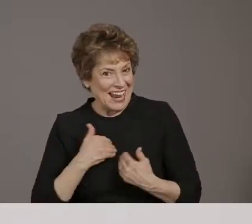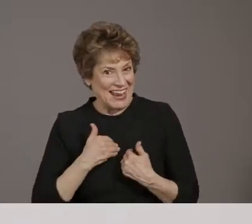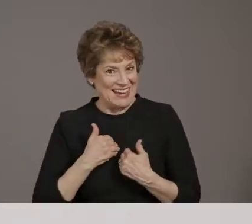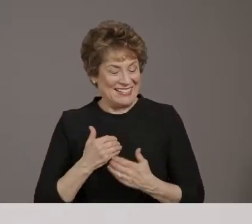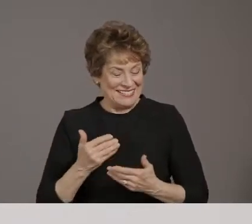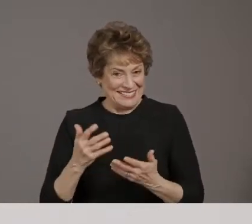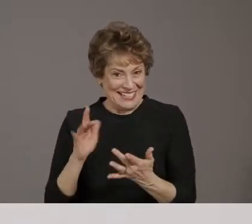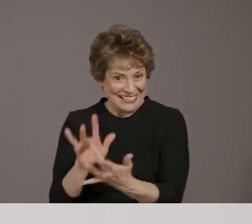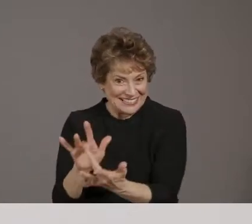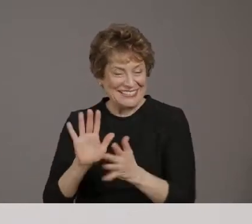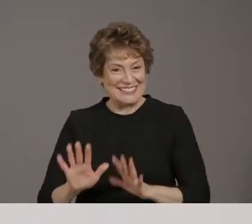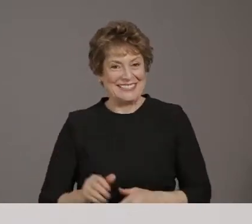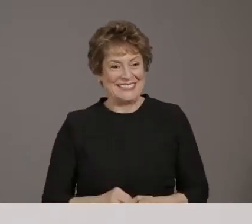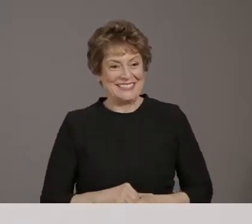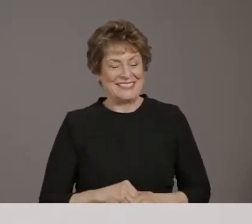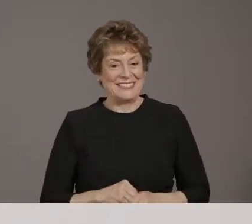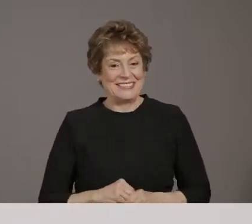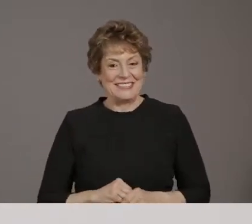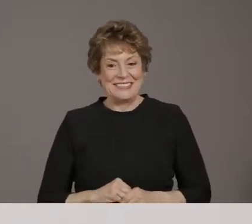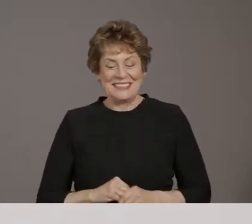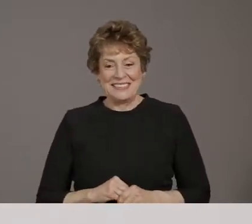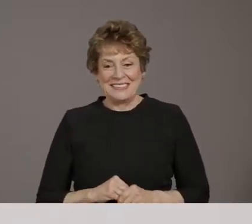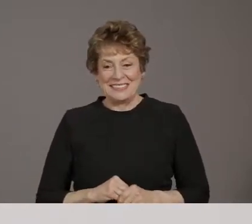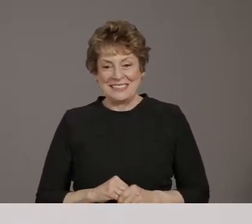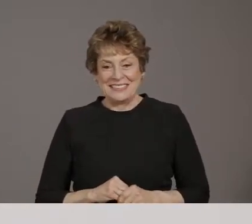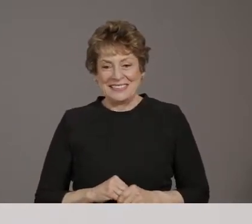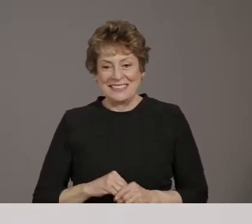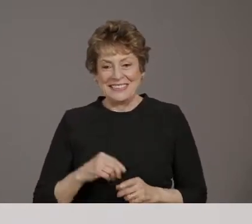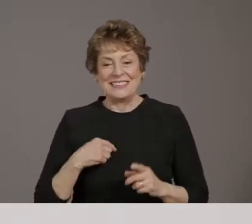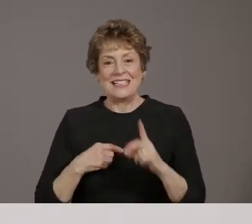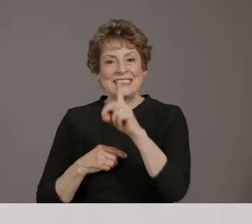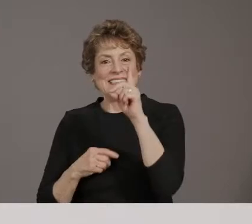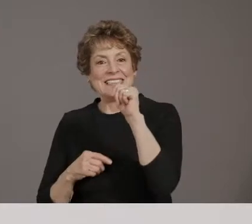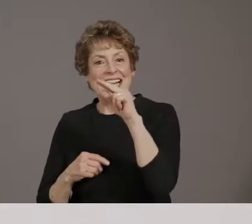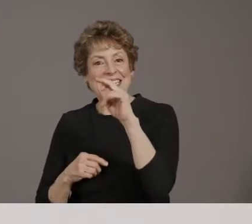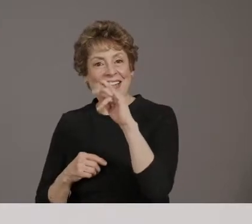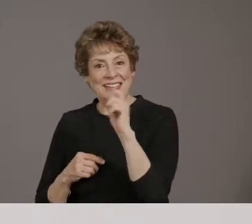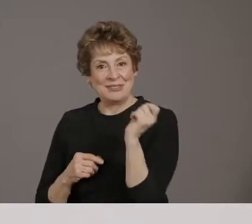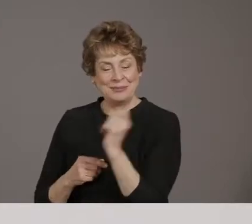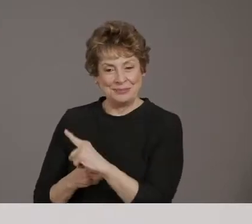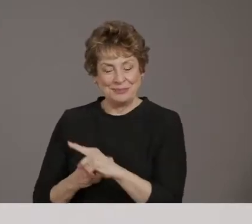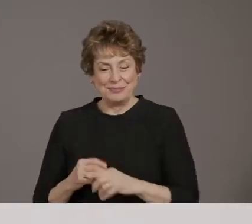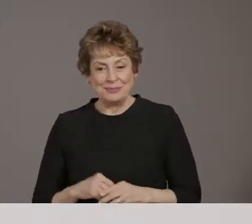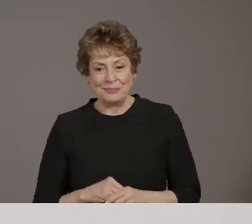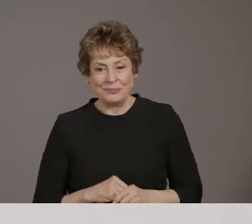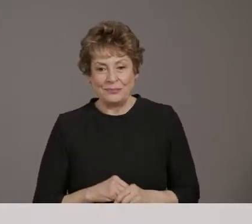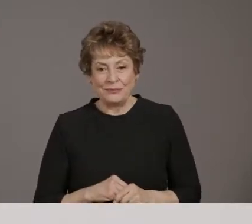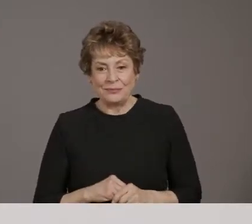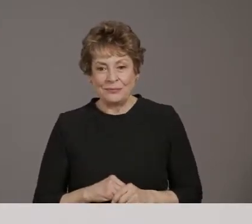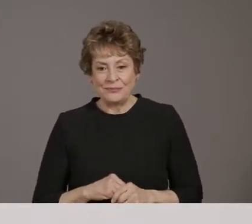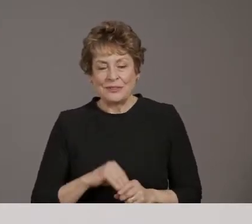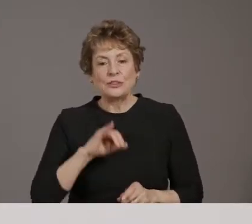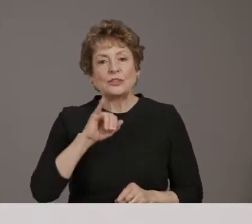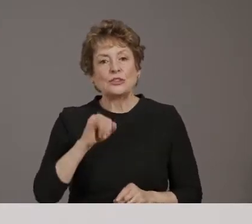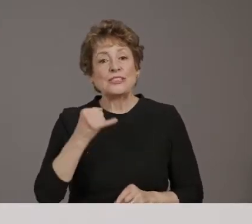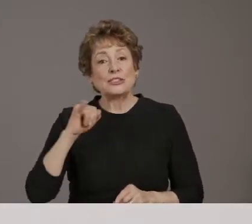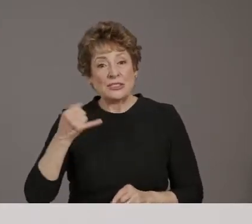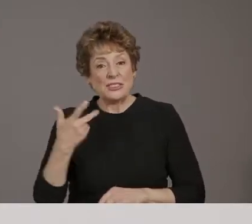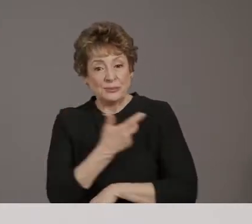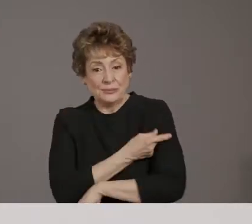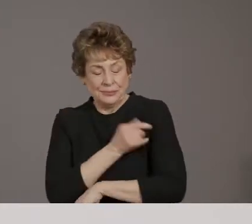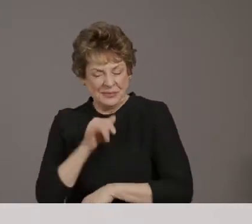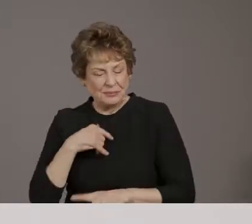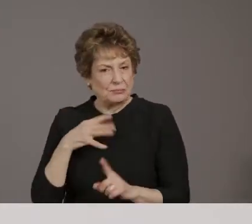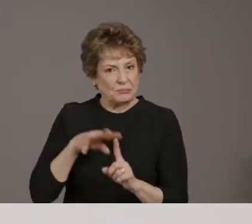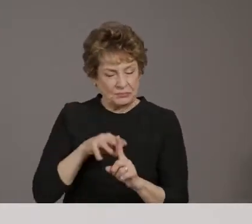Hey, Dr. Crick. Thanks for taking my questions or just a few of them for you. Um, in terms of the Johnson and Johnson vaccination, how